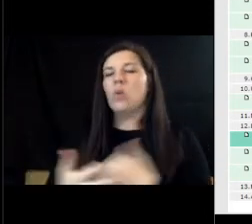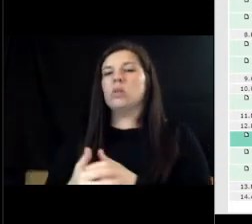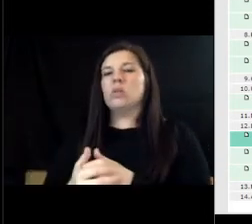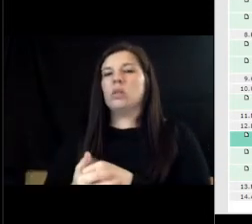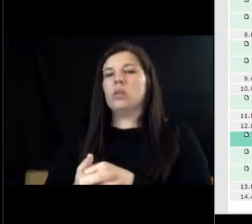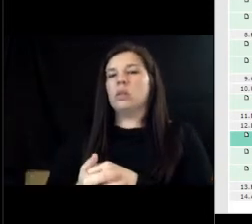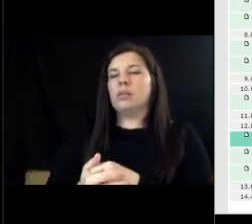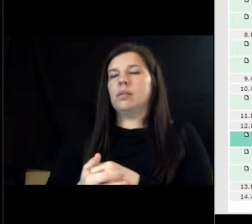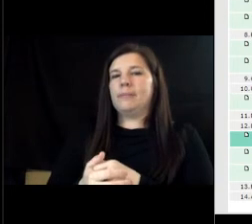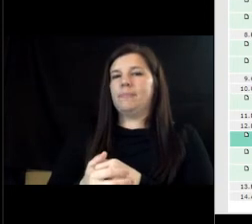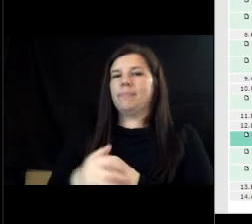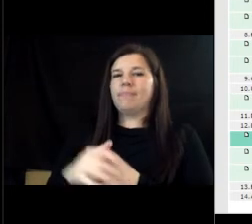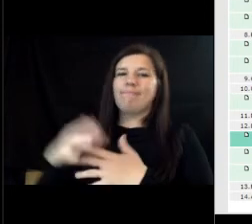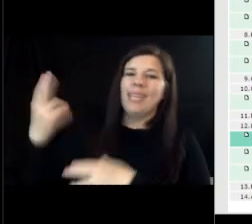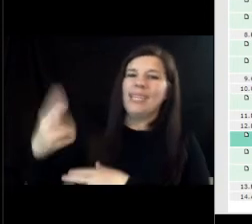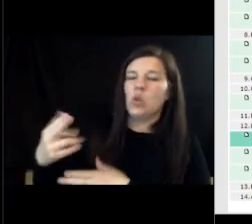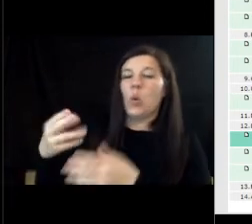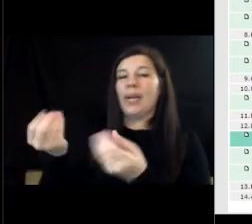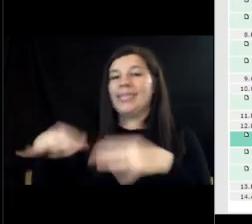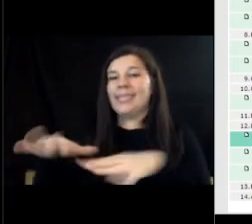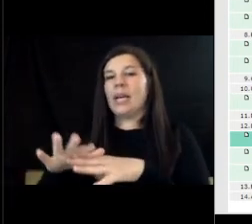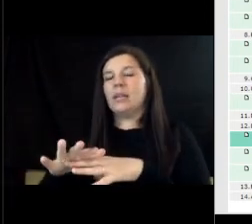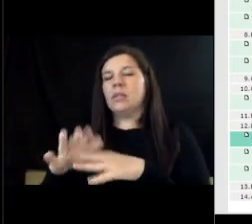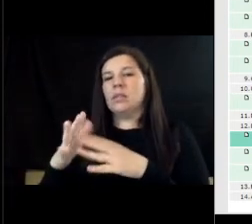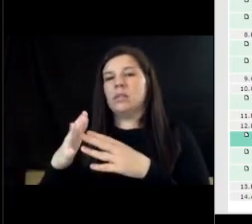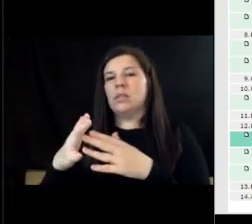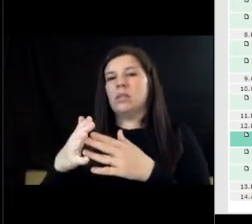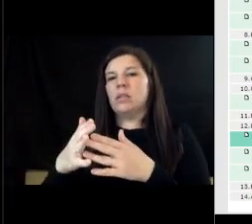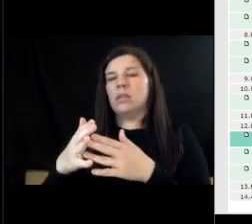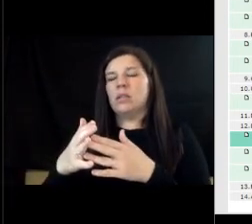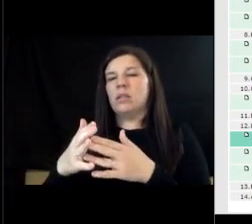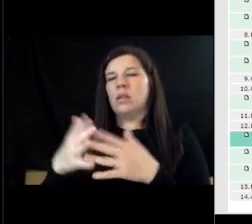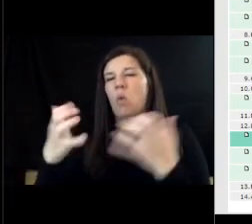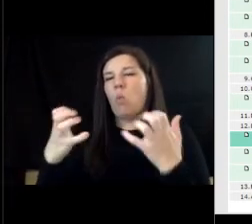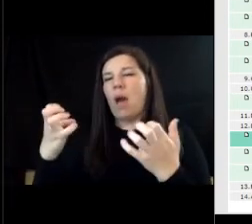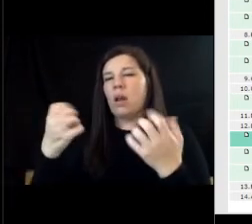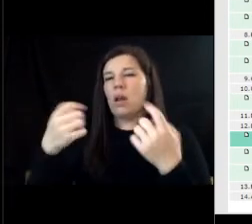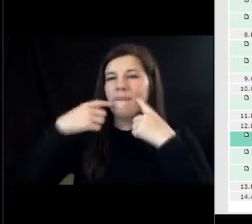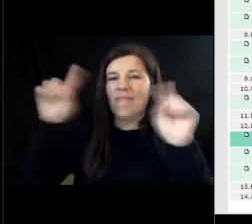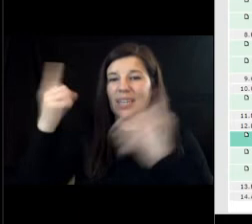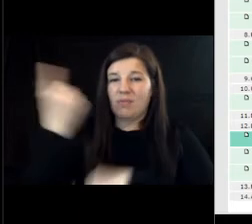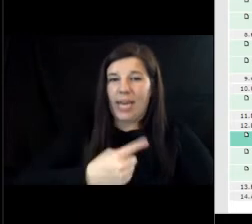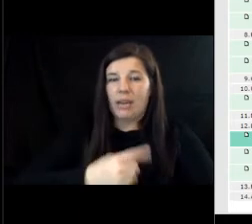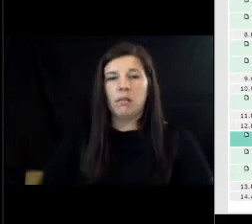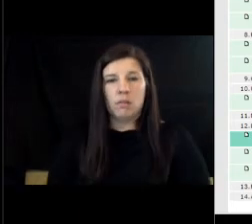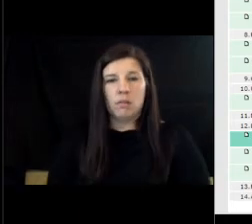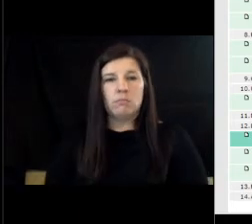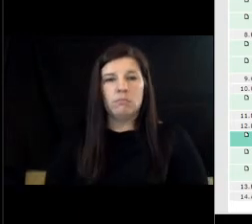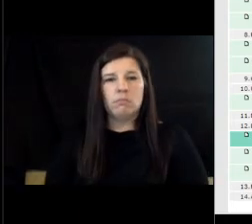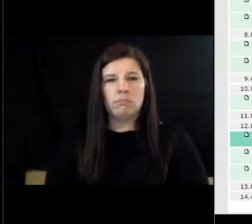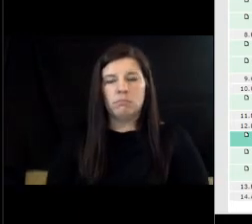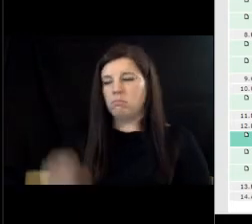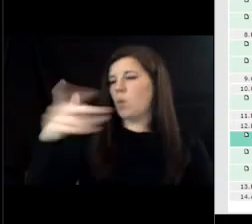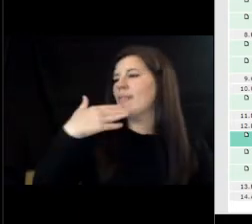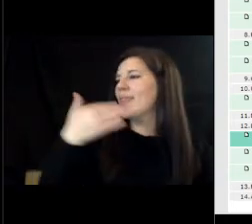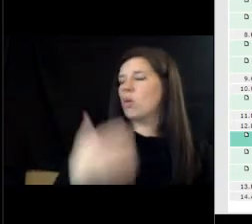excuse me historic sites providing for non-severability clause and providing for an effective date all right thank you council uh